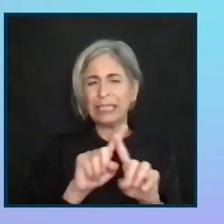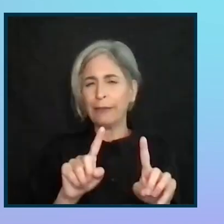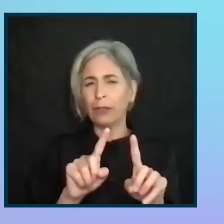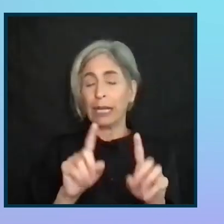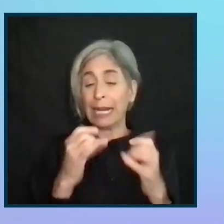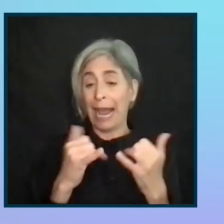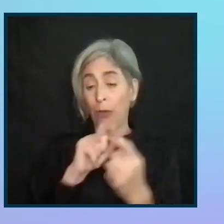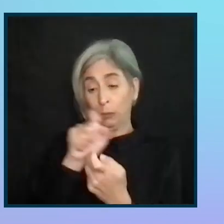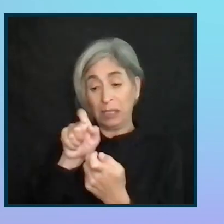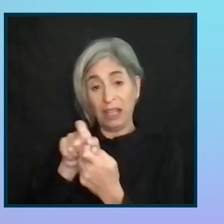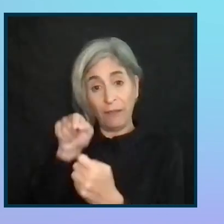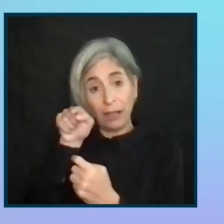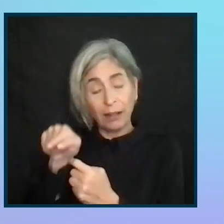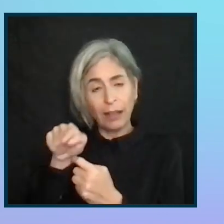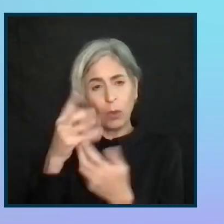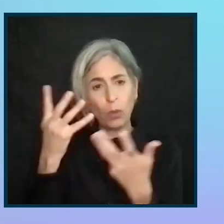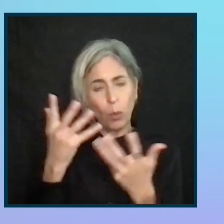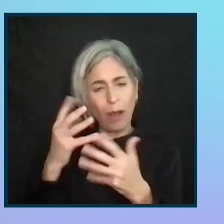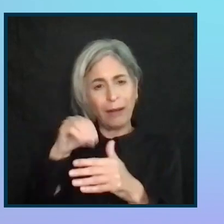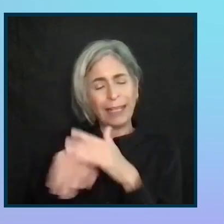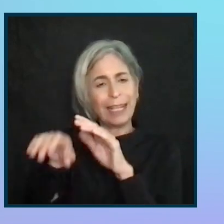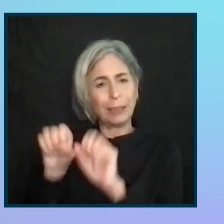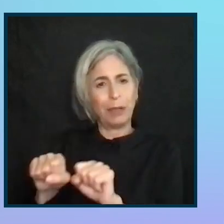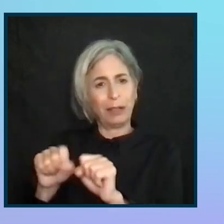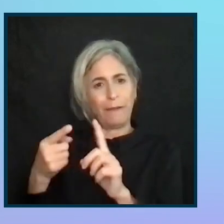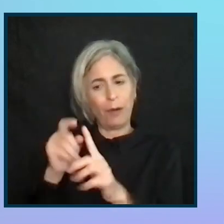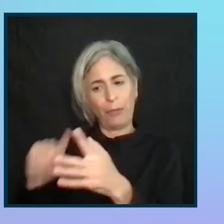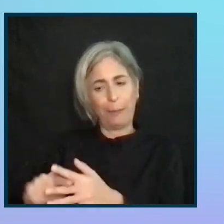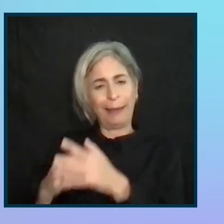specializing in accessibility from the get-go.